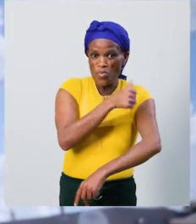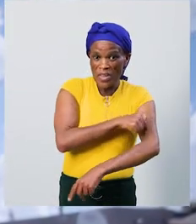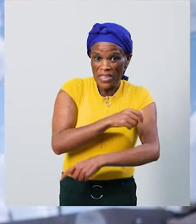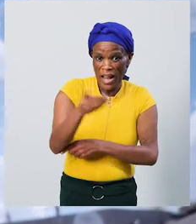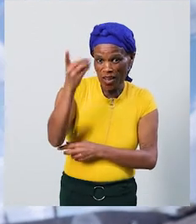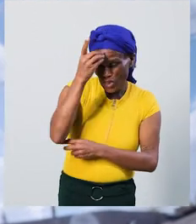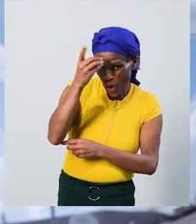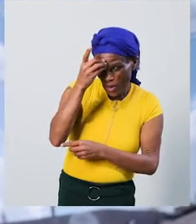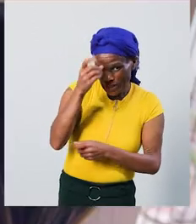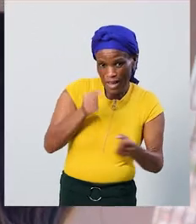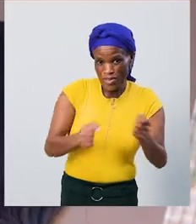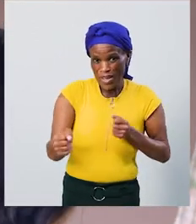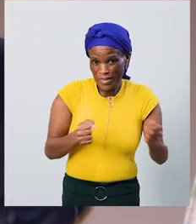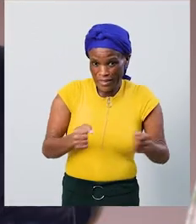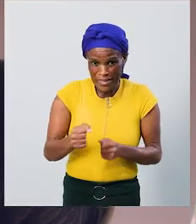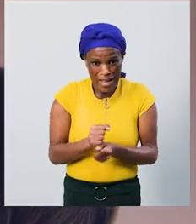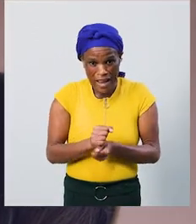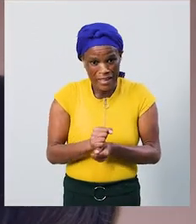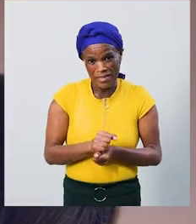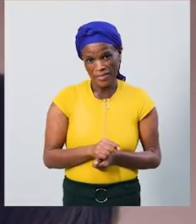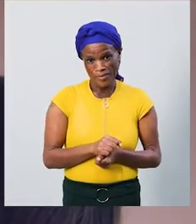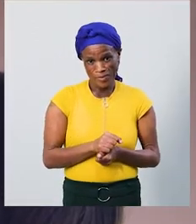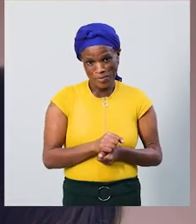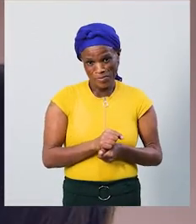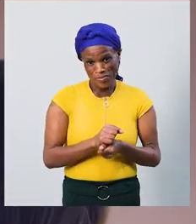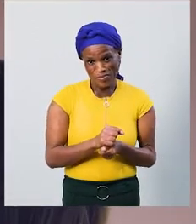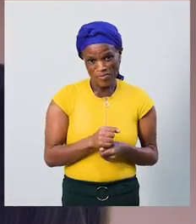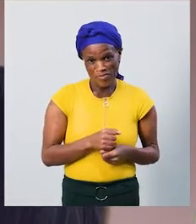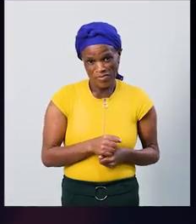problems. I have a lot of doctors.